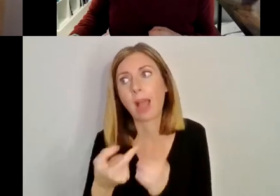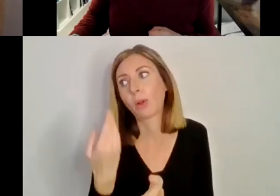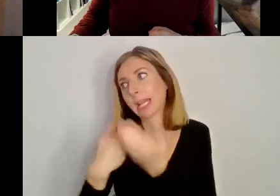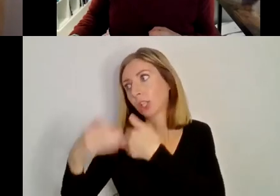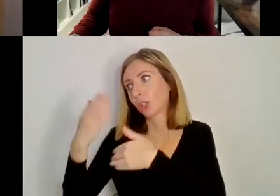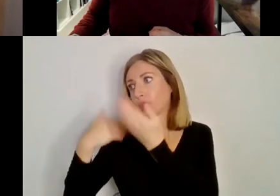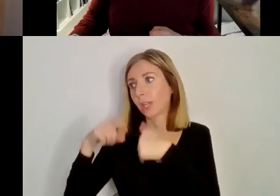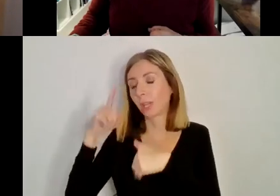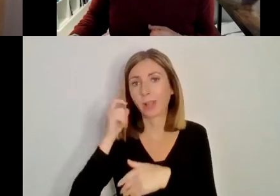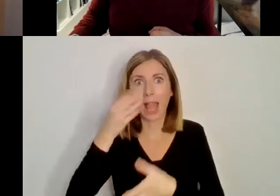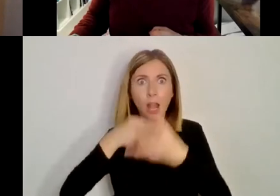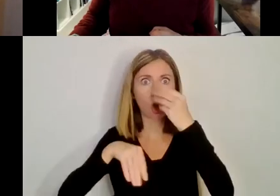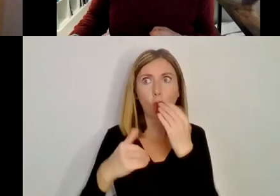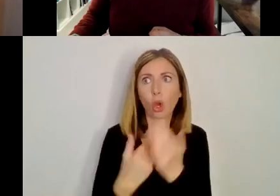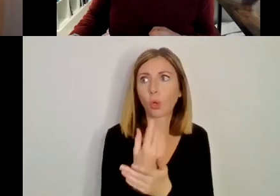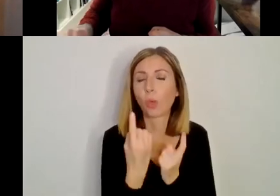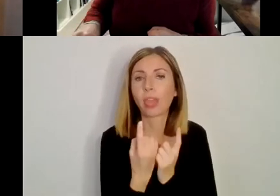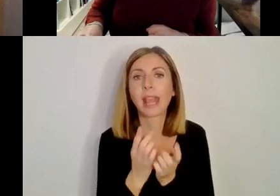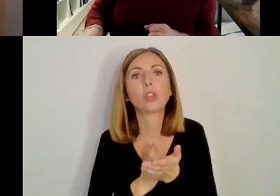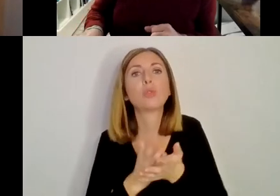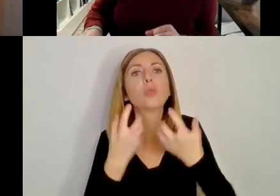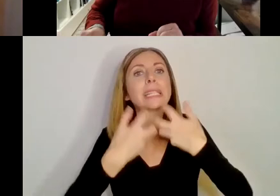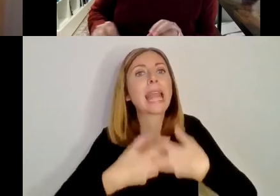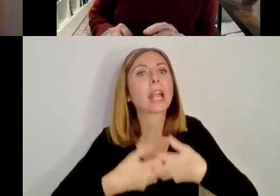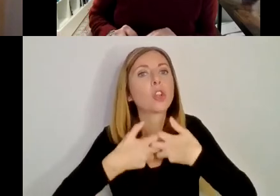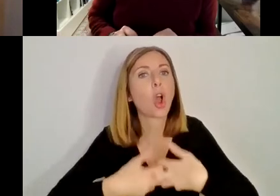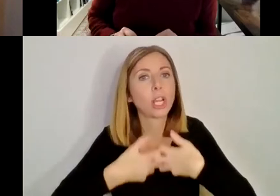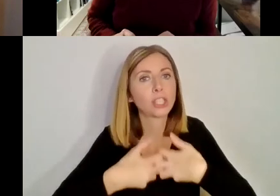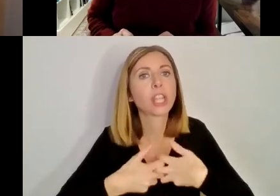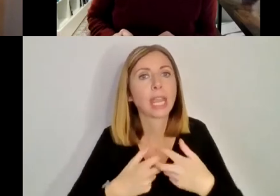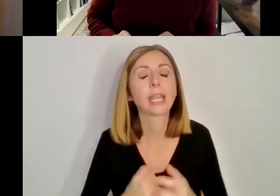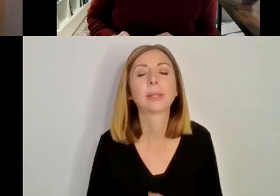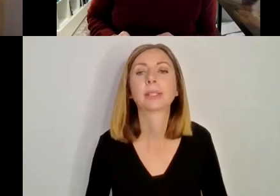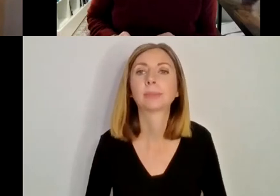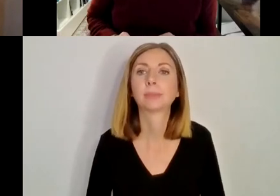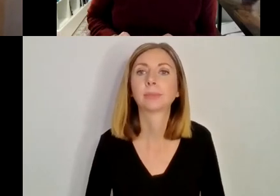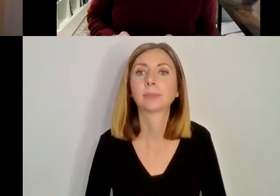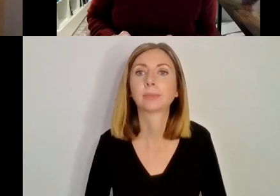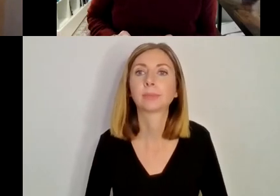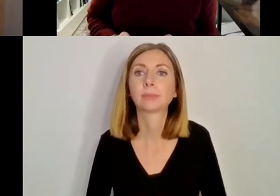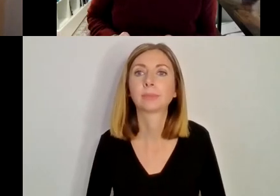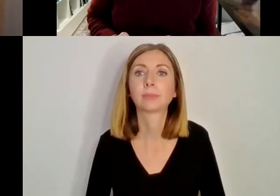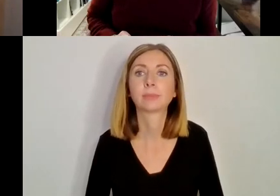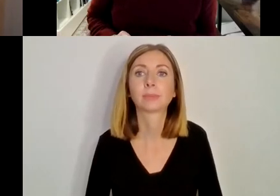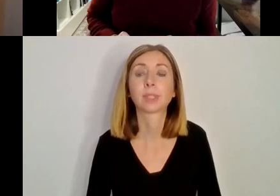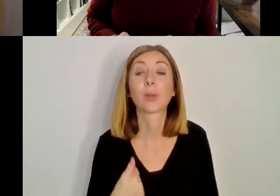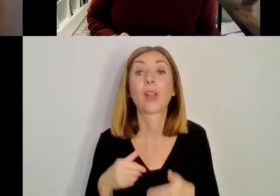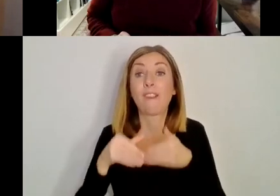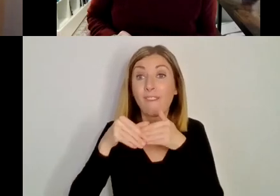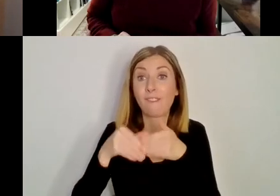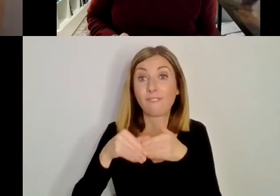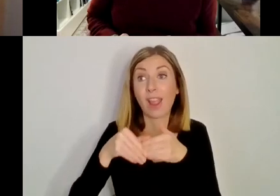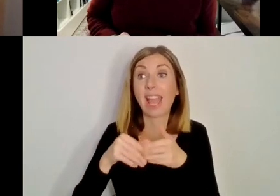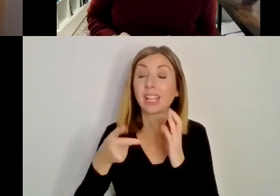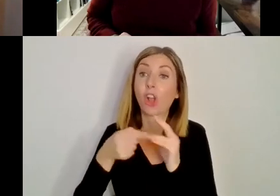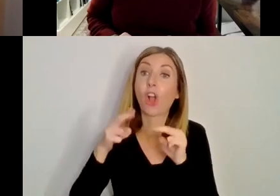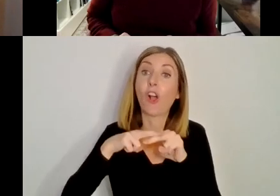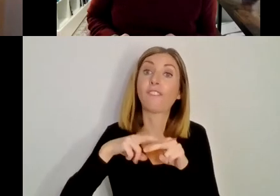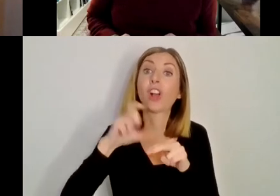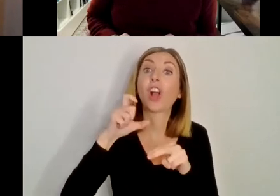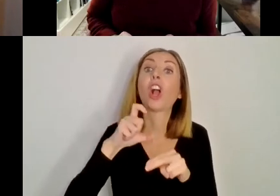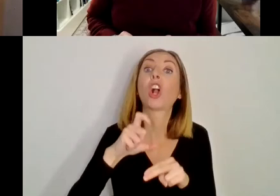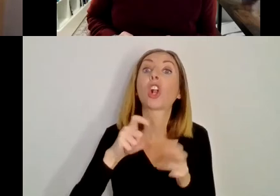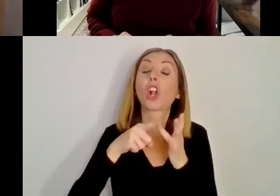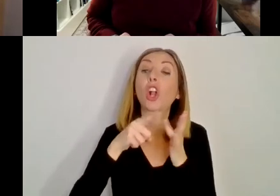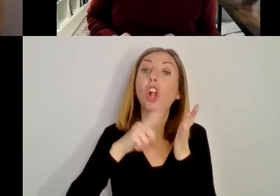technology is that way to embrace that side of things. So, um, the Friends of Columbanus was only more recently set up